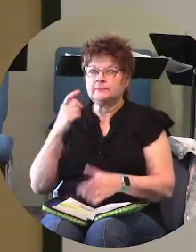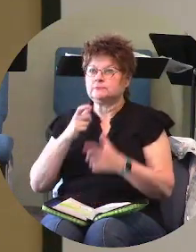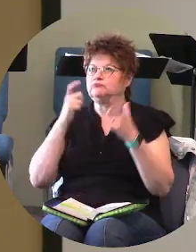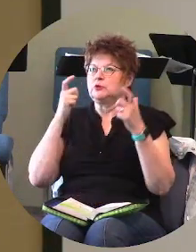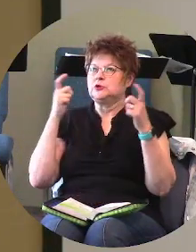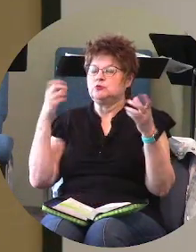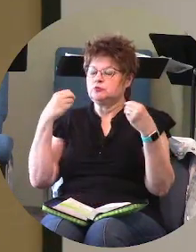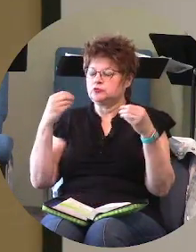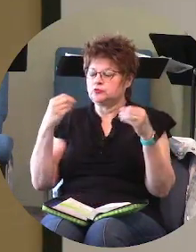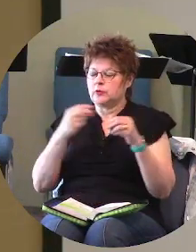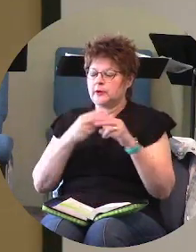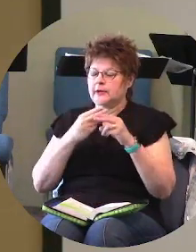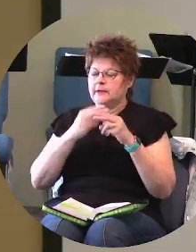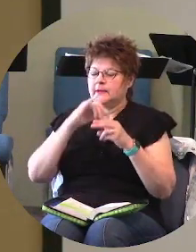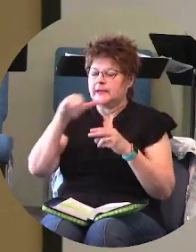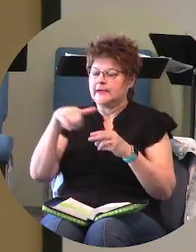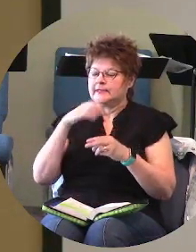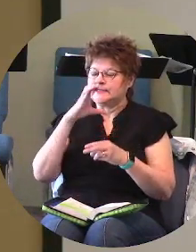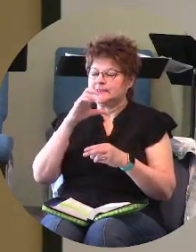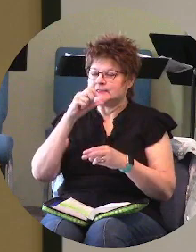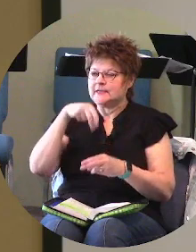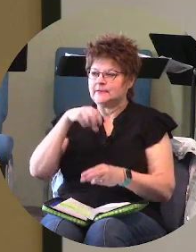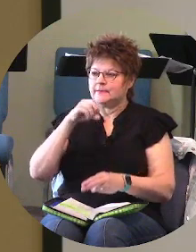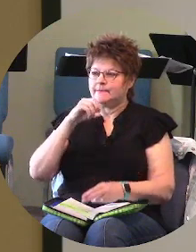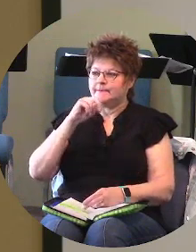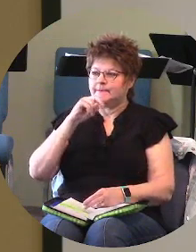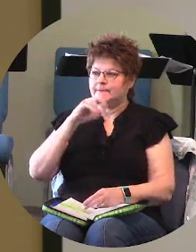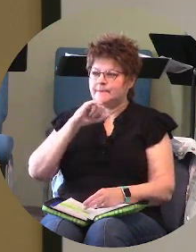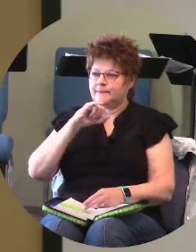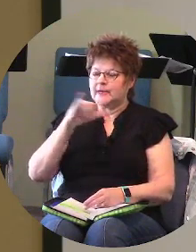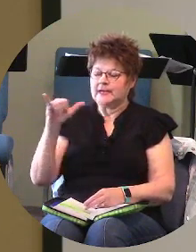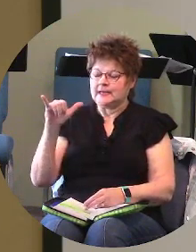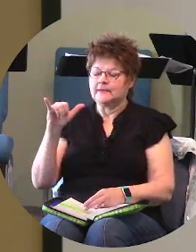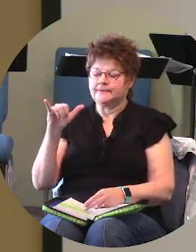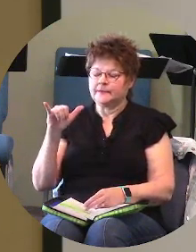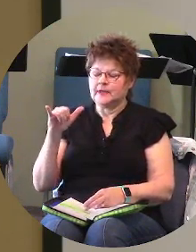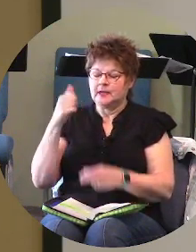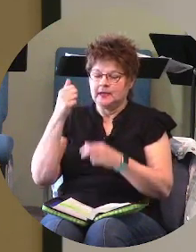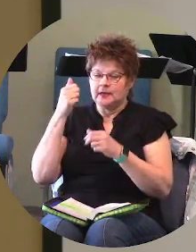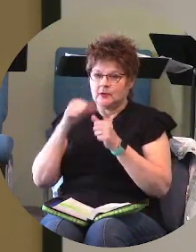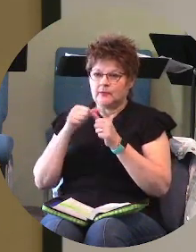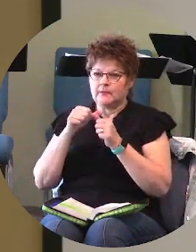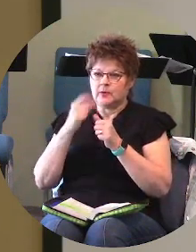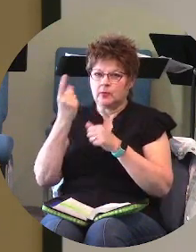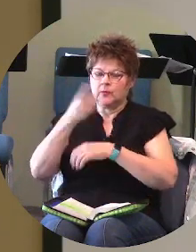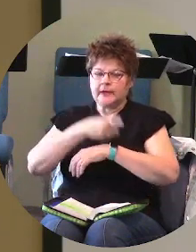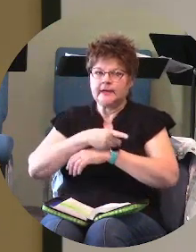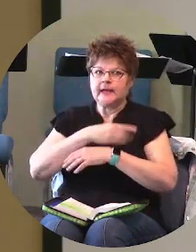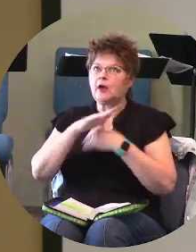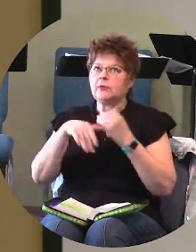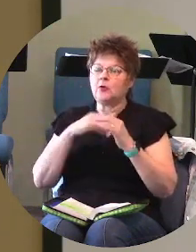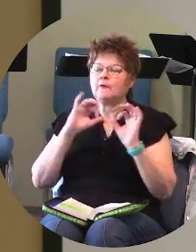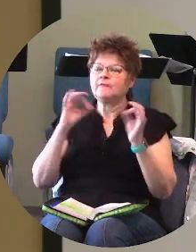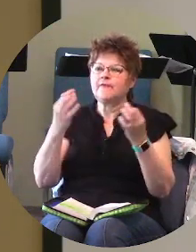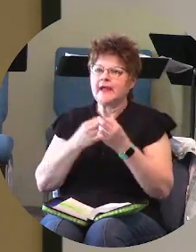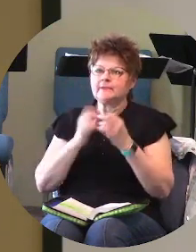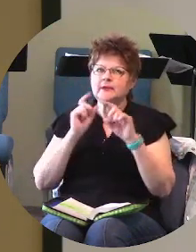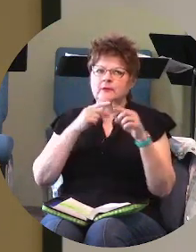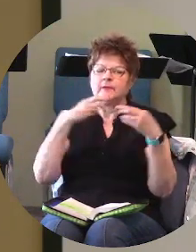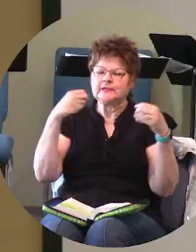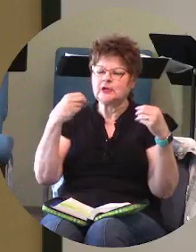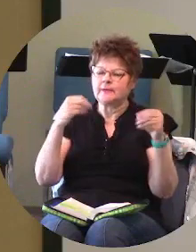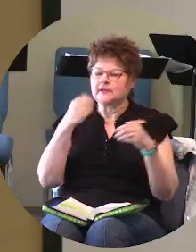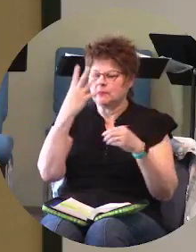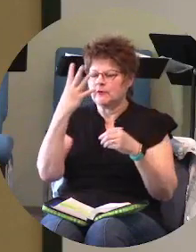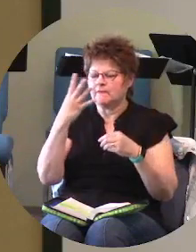or three four stories high and i mean it was huge and i remember one day uh the whole family went shopping and and you know there were only four four